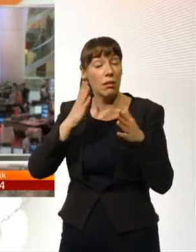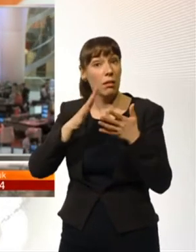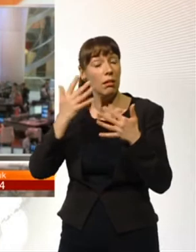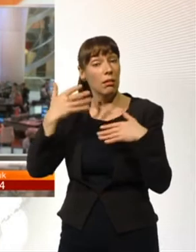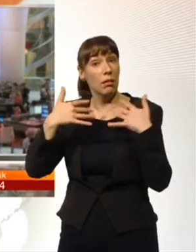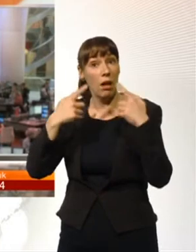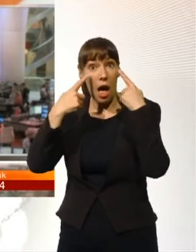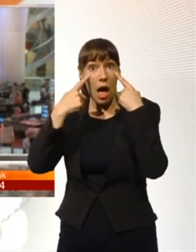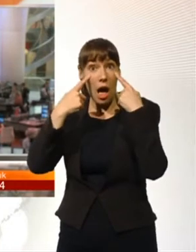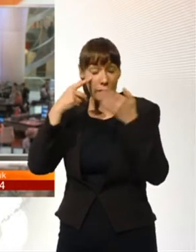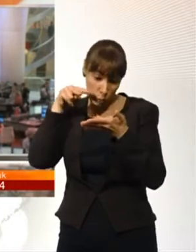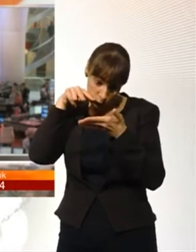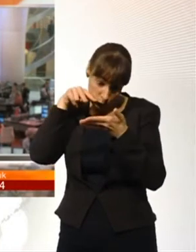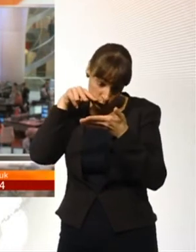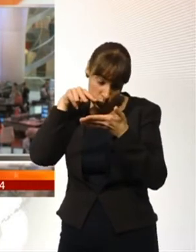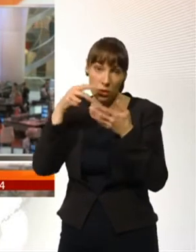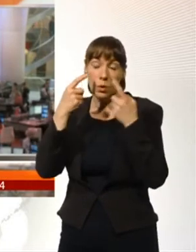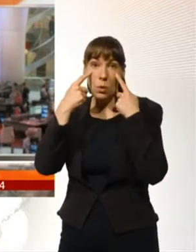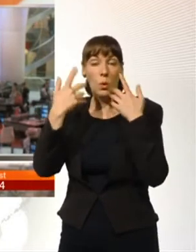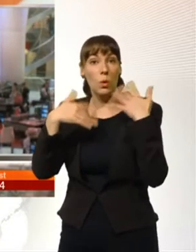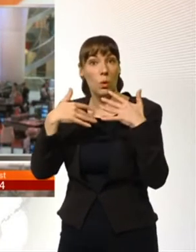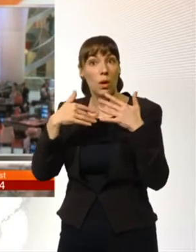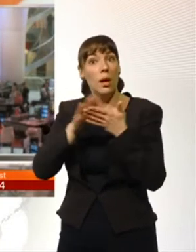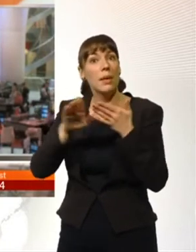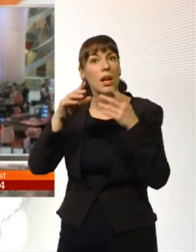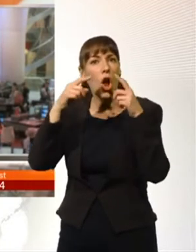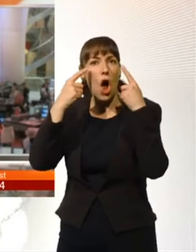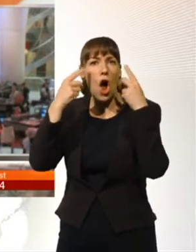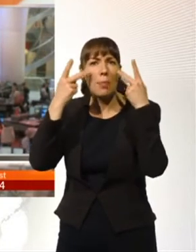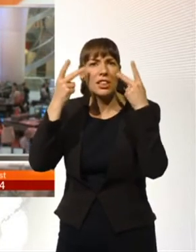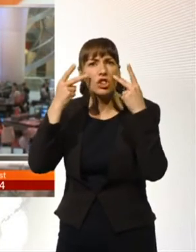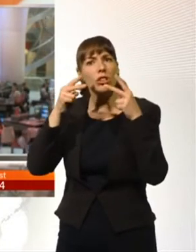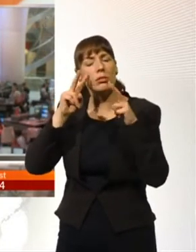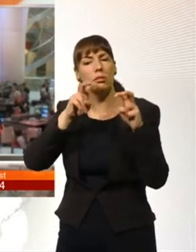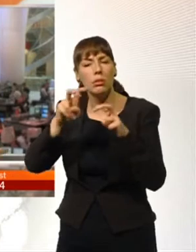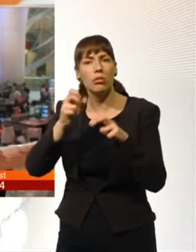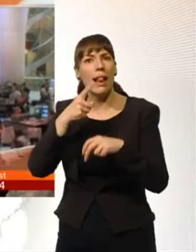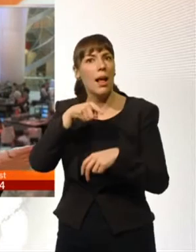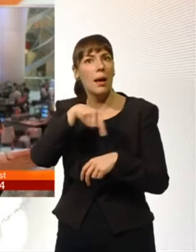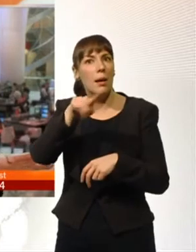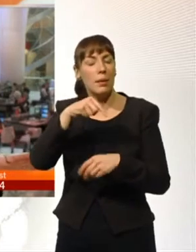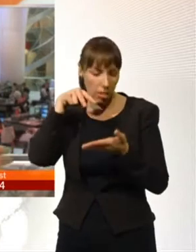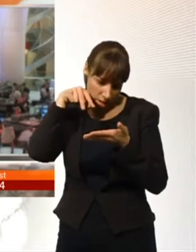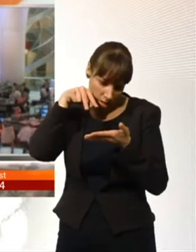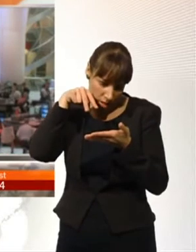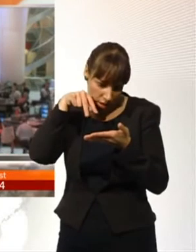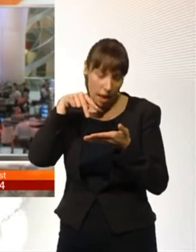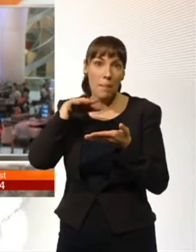look down at close range. And I think opticians are finding that people are not learning to look up and accommodate with, you know, long